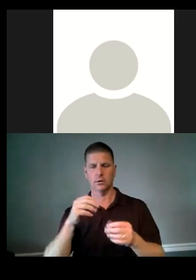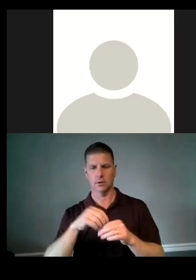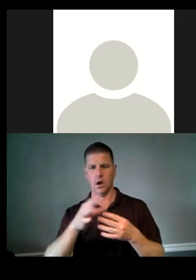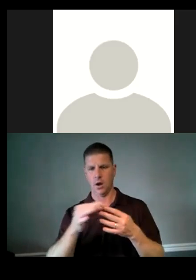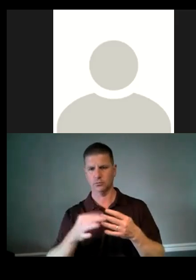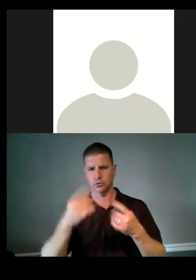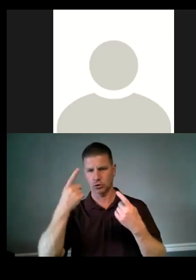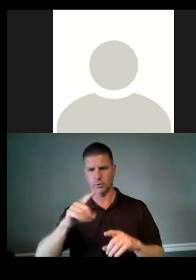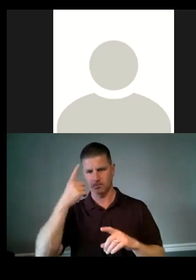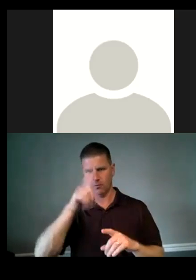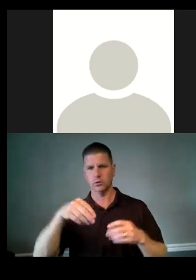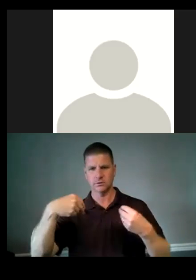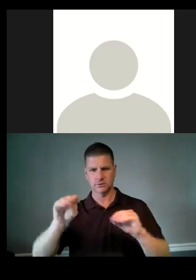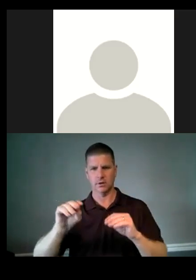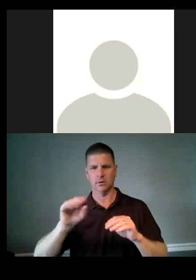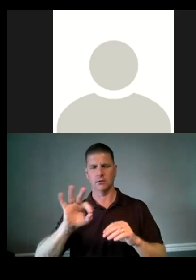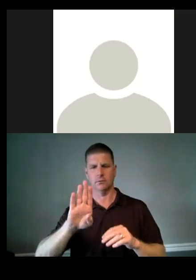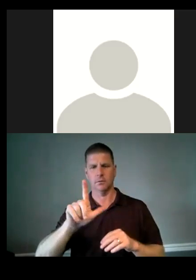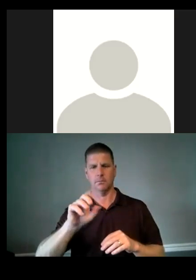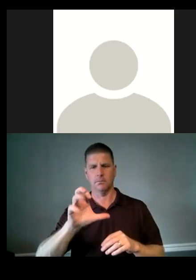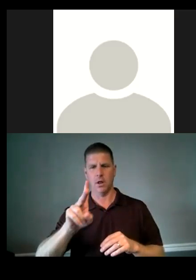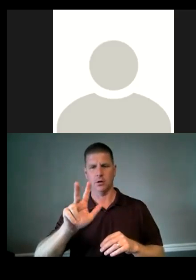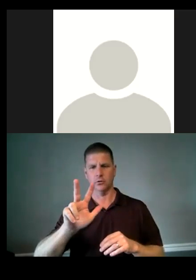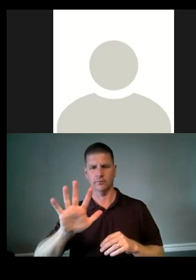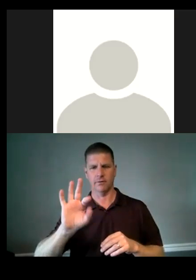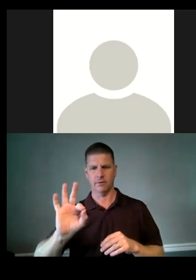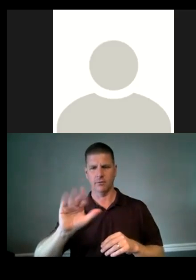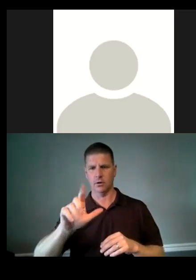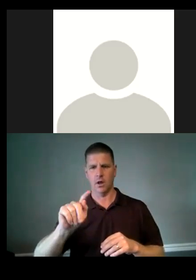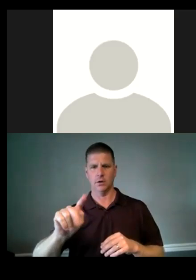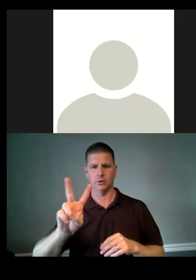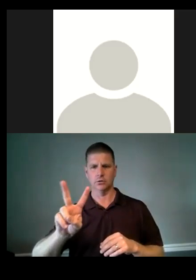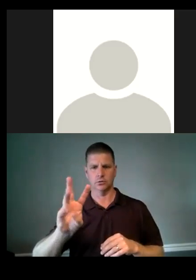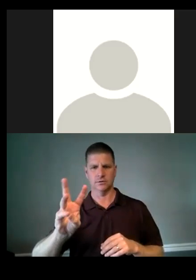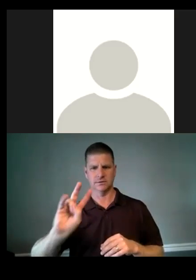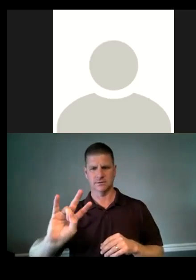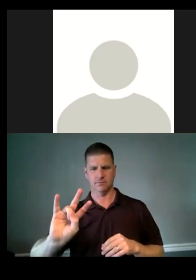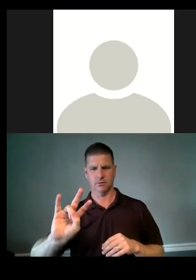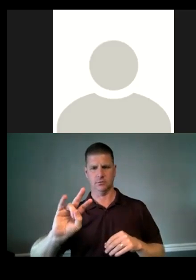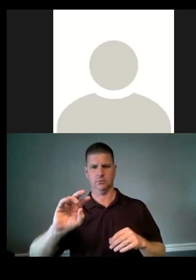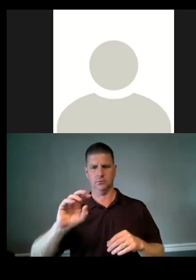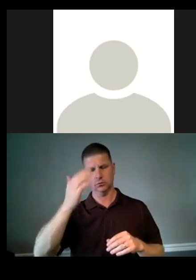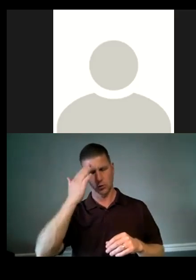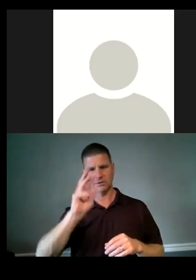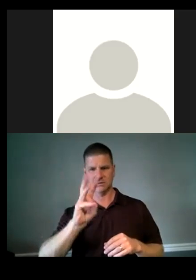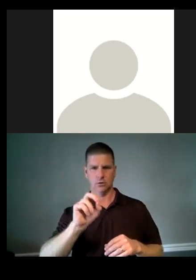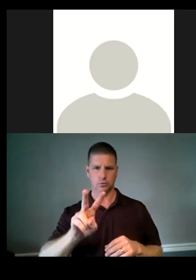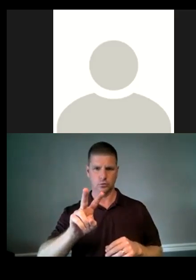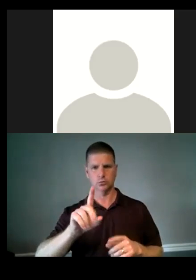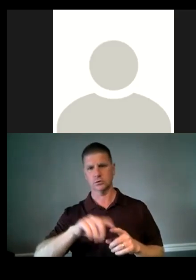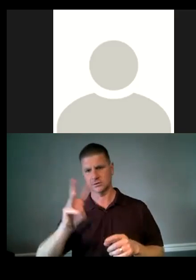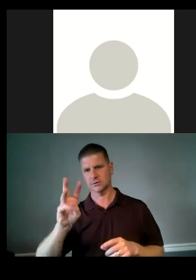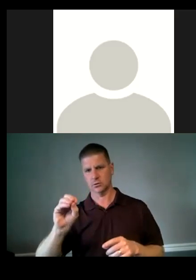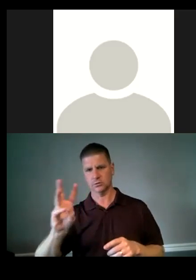agreement for the sale of Block 35F, Lot 267, or, you know, the 1602-1606 Broadway